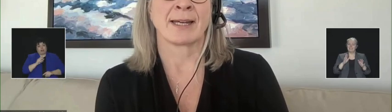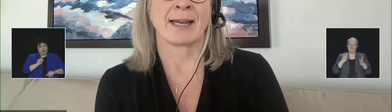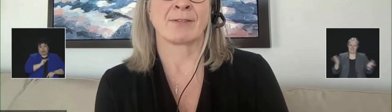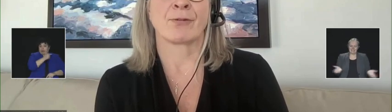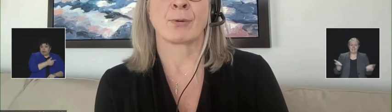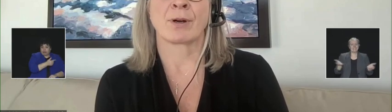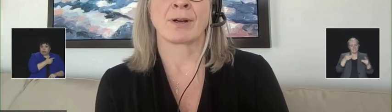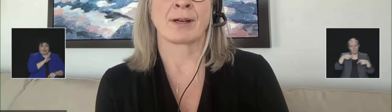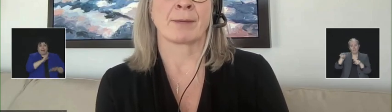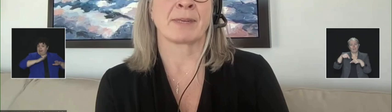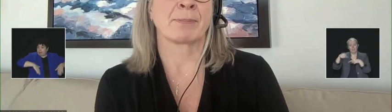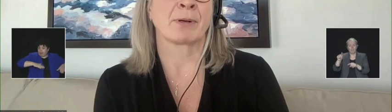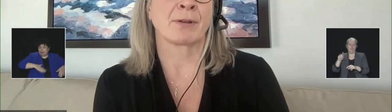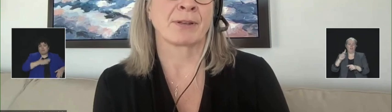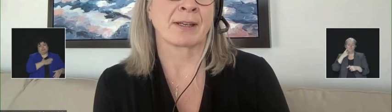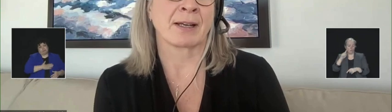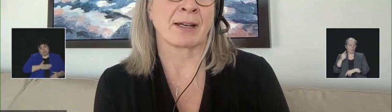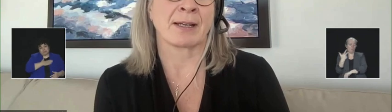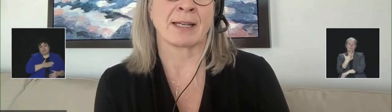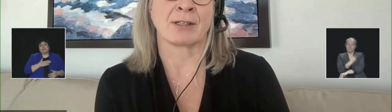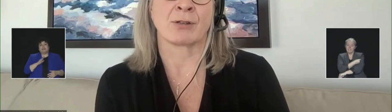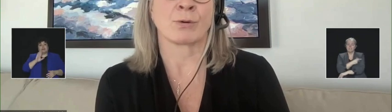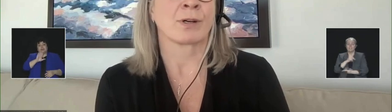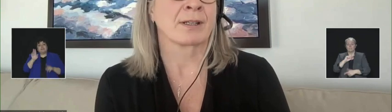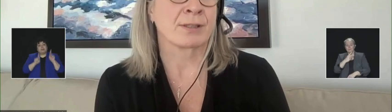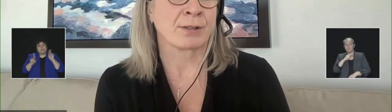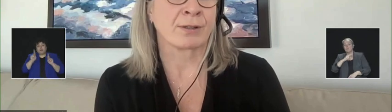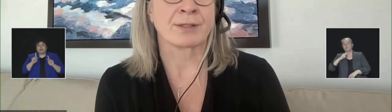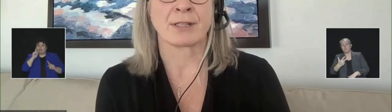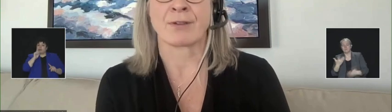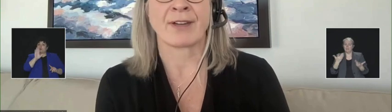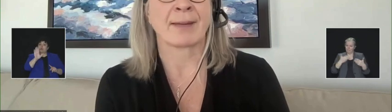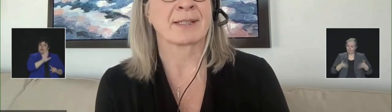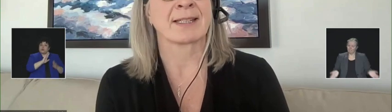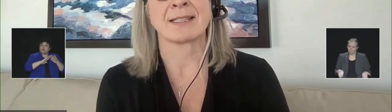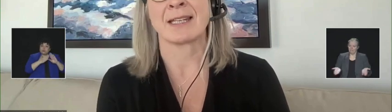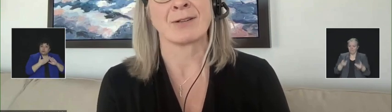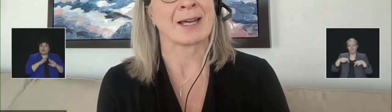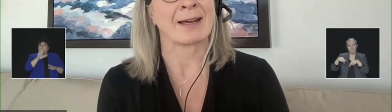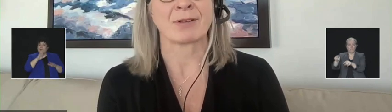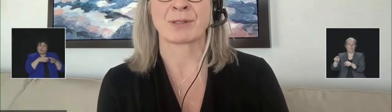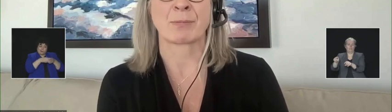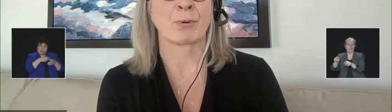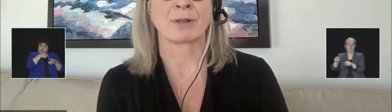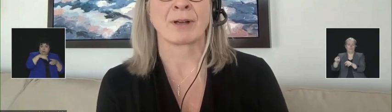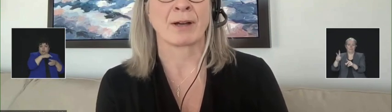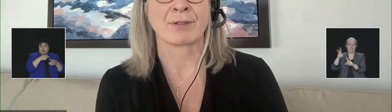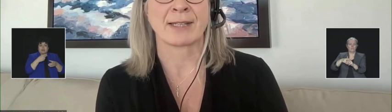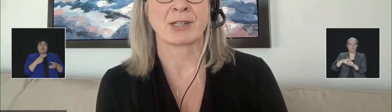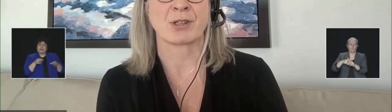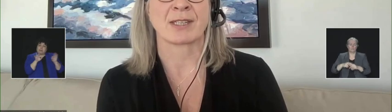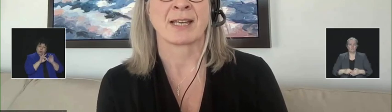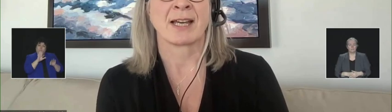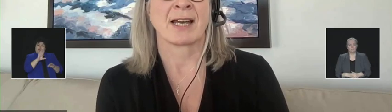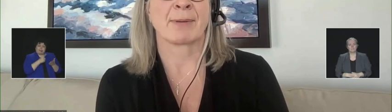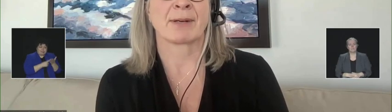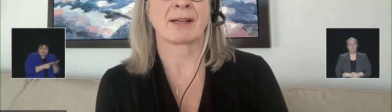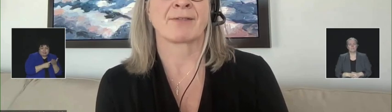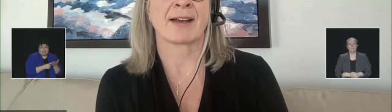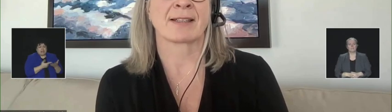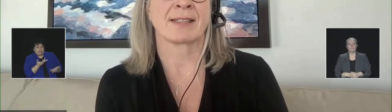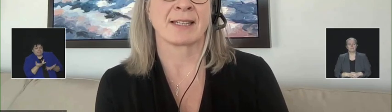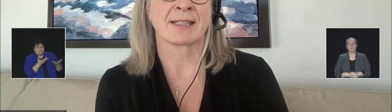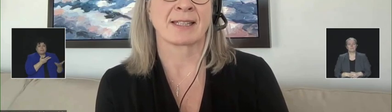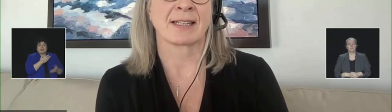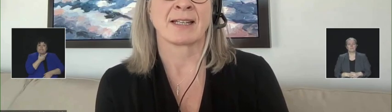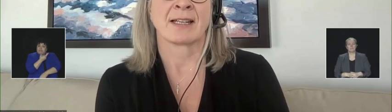so. And for people in your circles and your families, continue to have those important conversations about